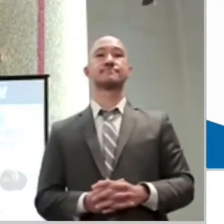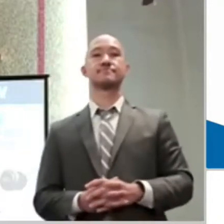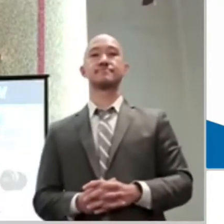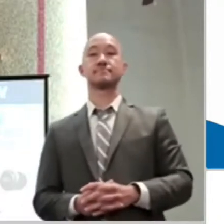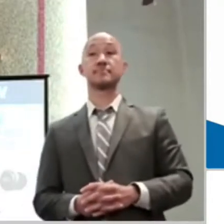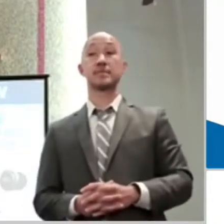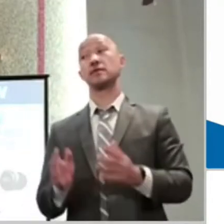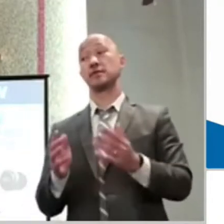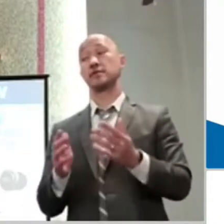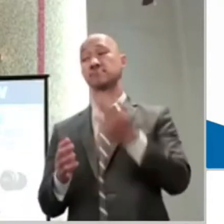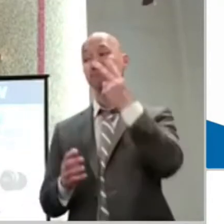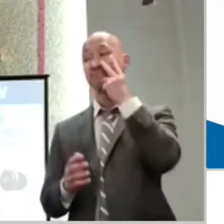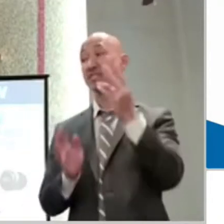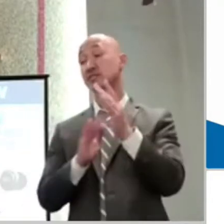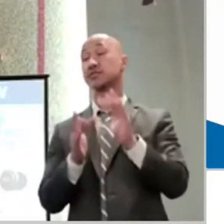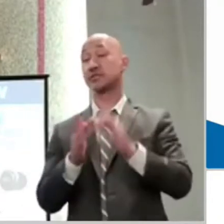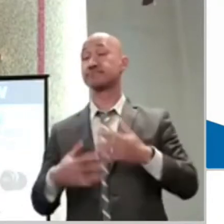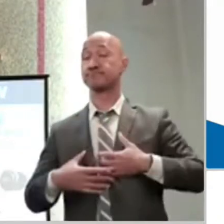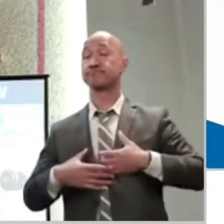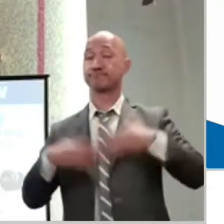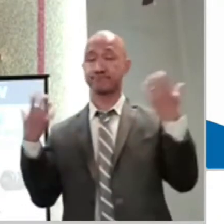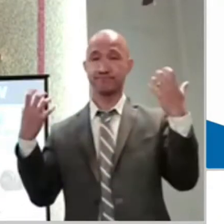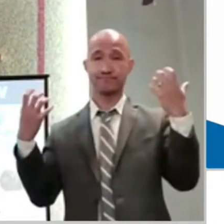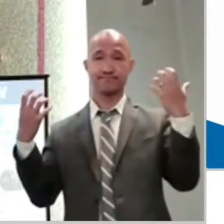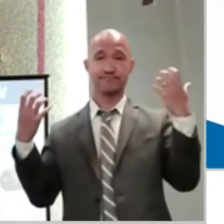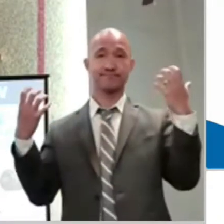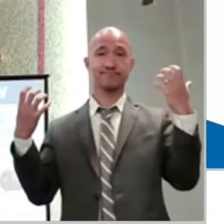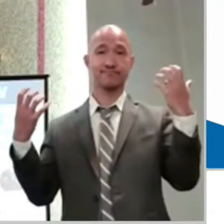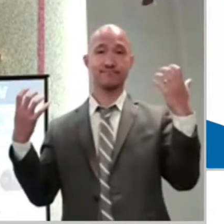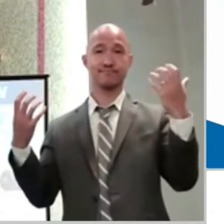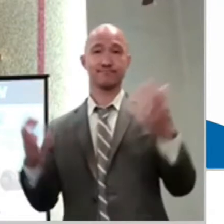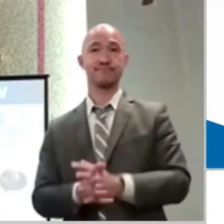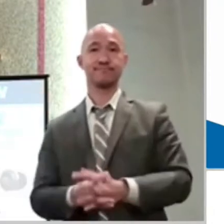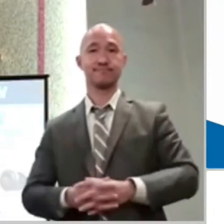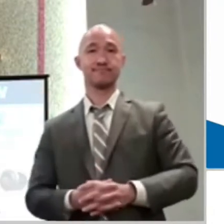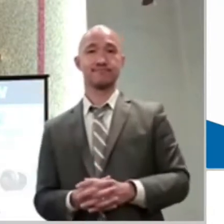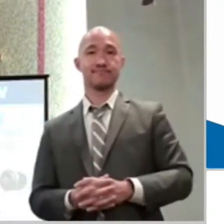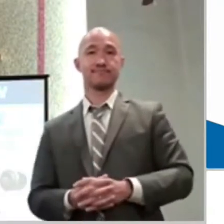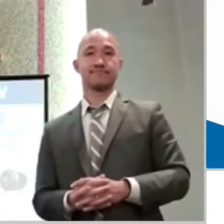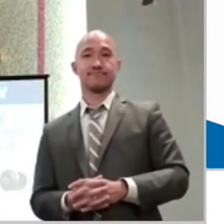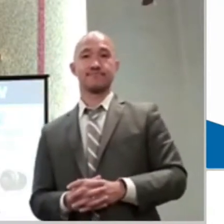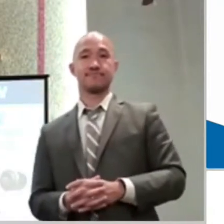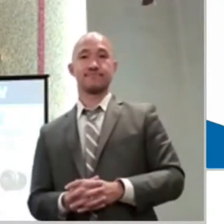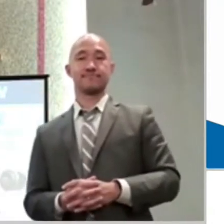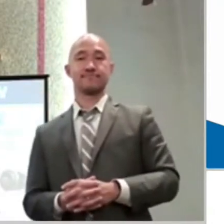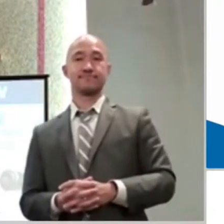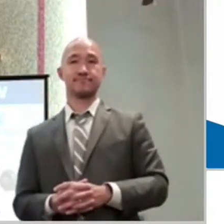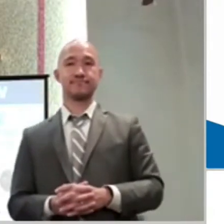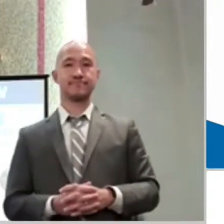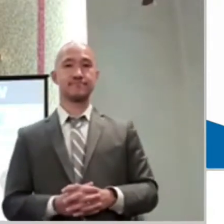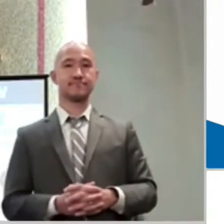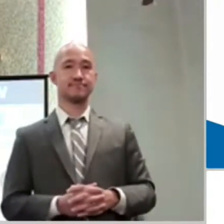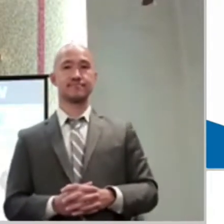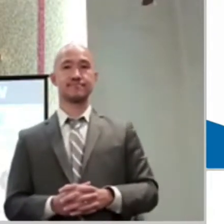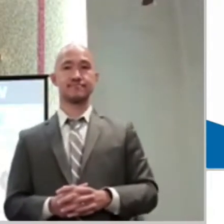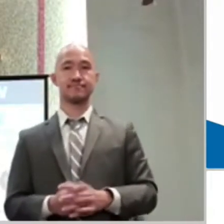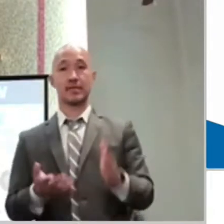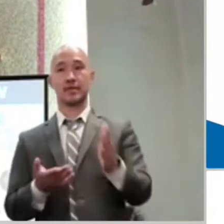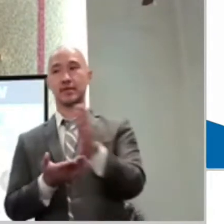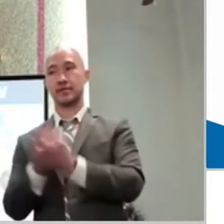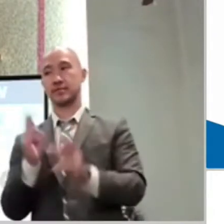is frustrated frequently. It's interesting. Some people are frustrated because their faith is